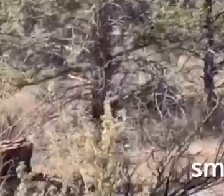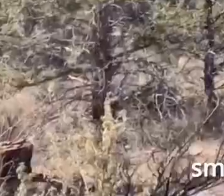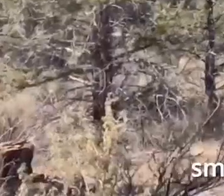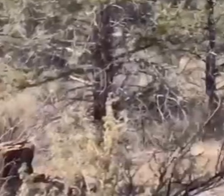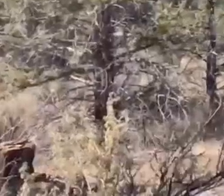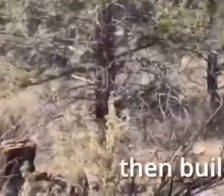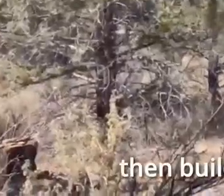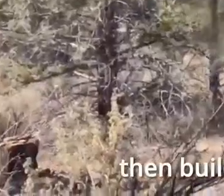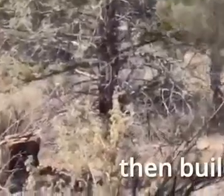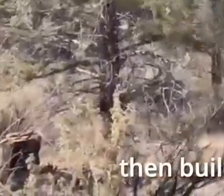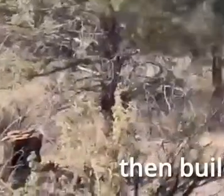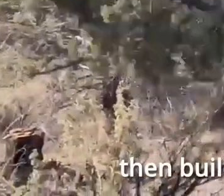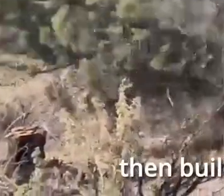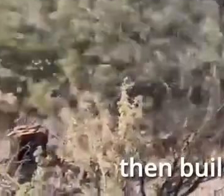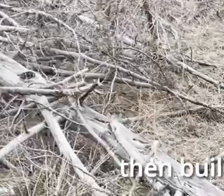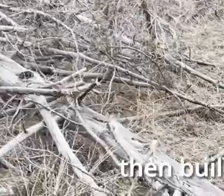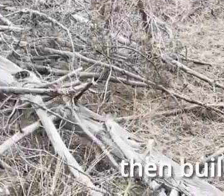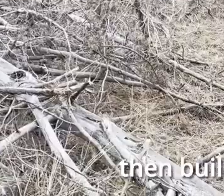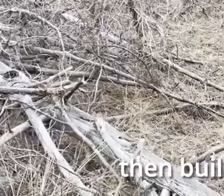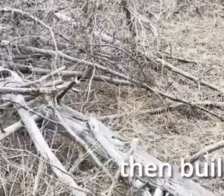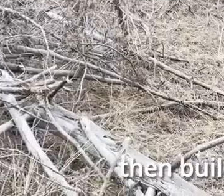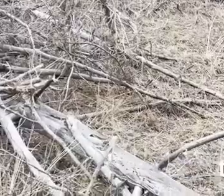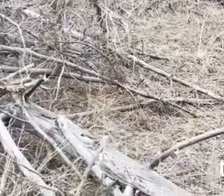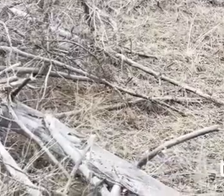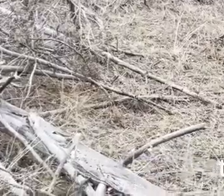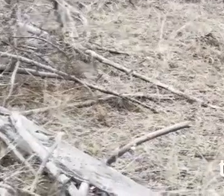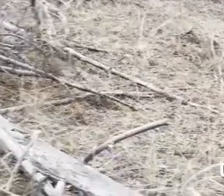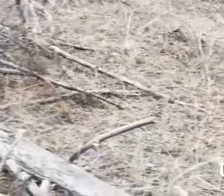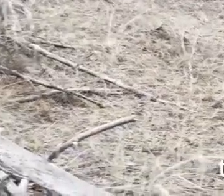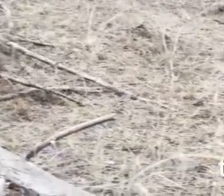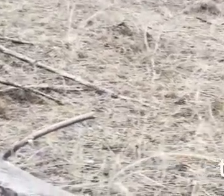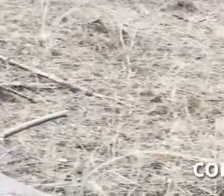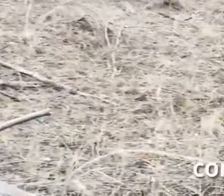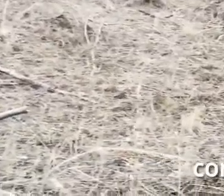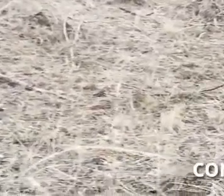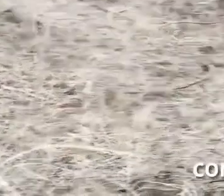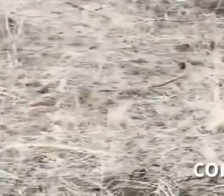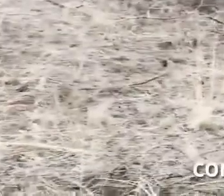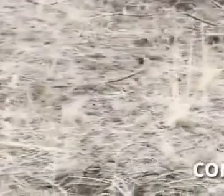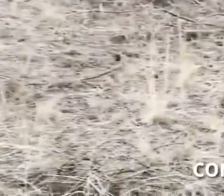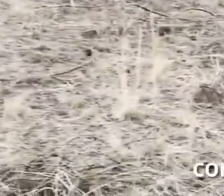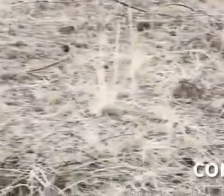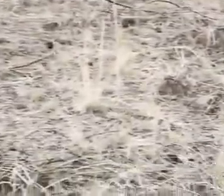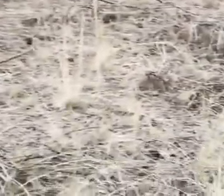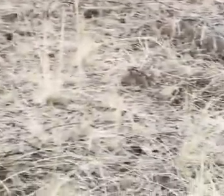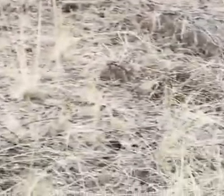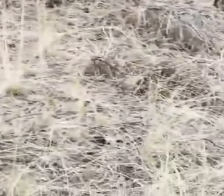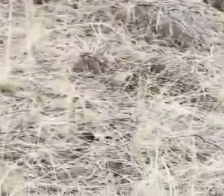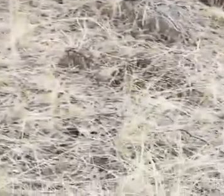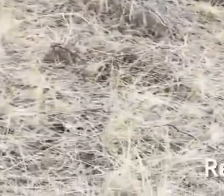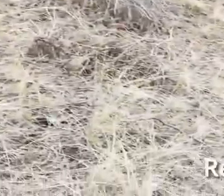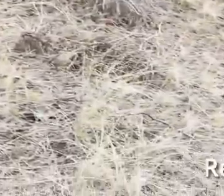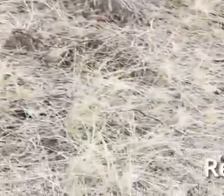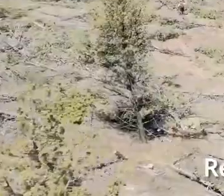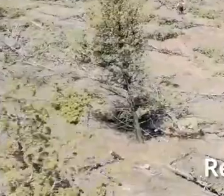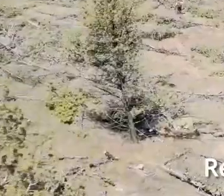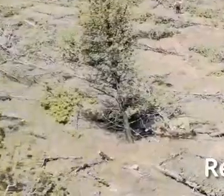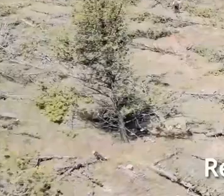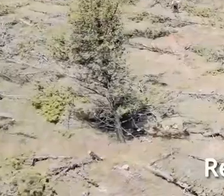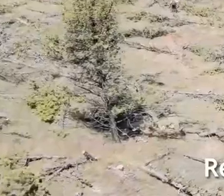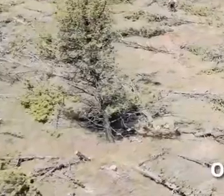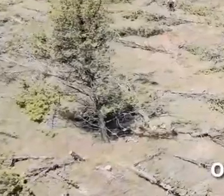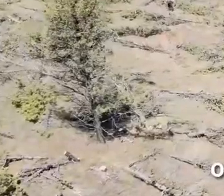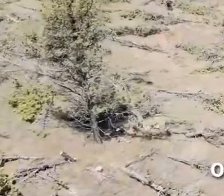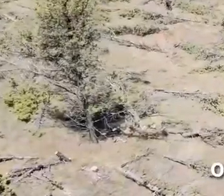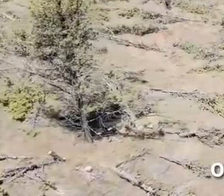using chainsaws, then build piles and come back and burn the piles later when the conditions are safe to do so. Regardless of